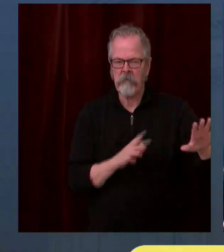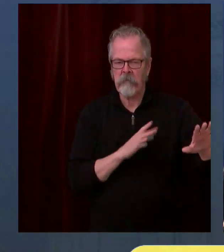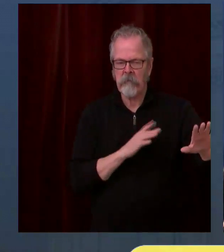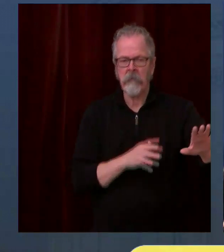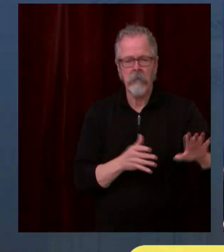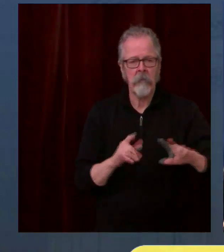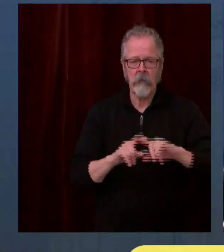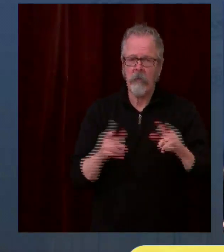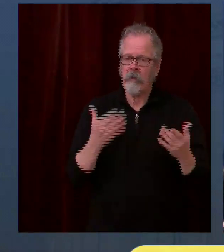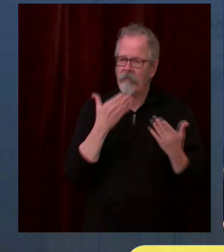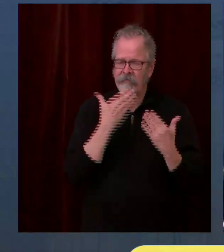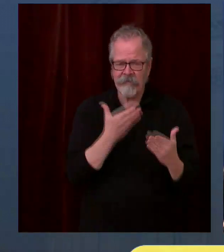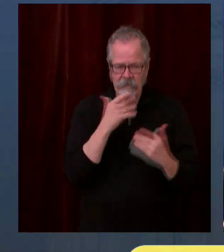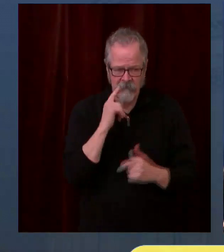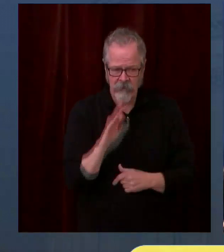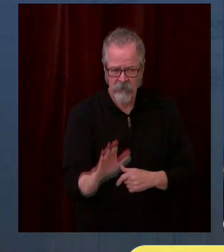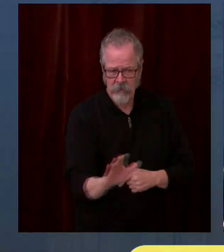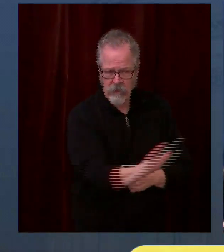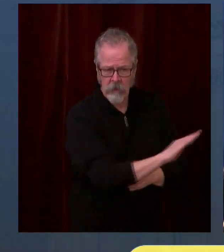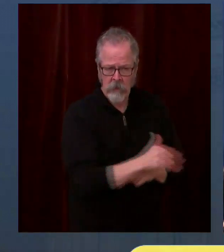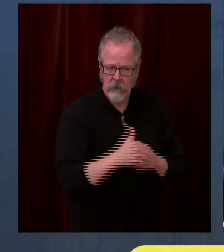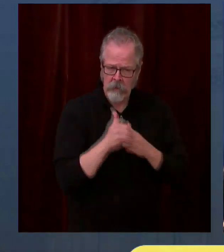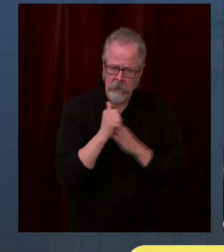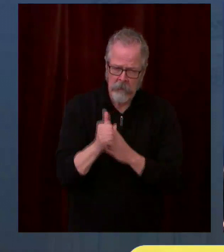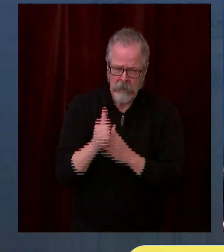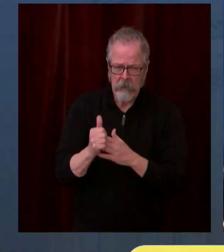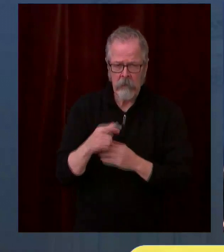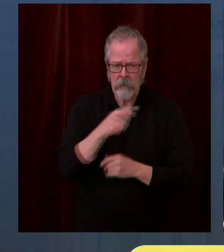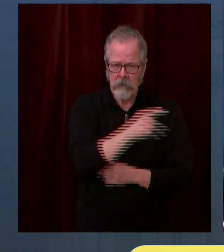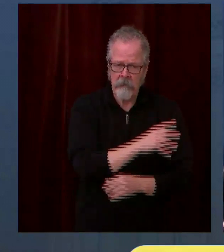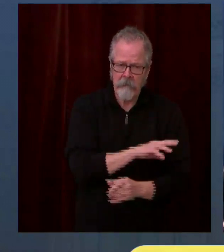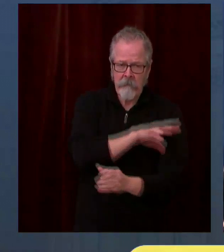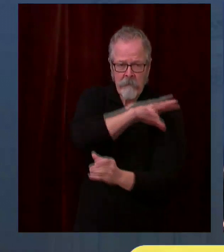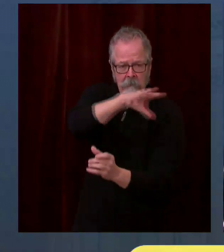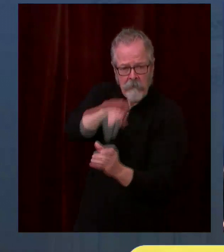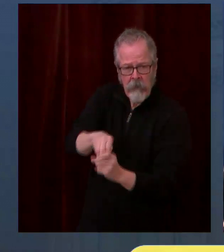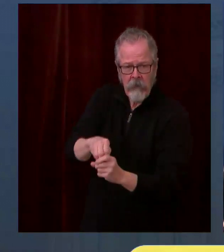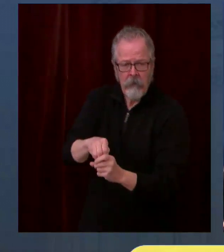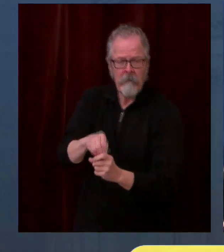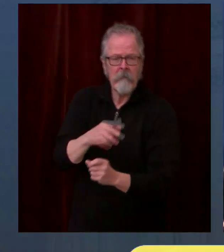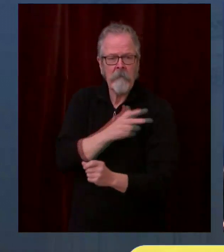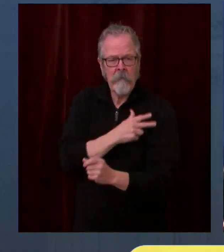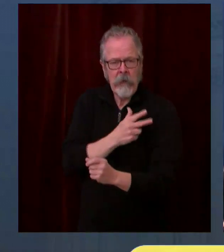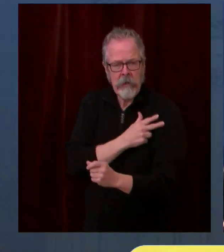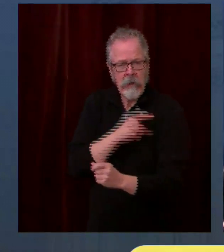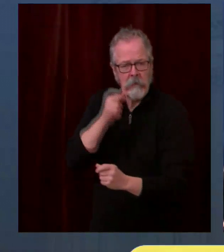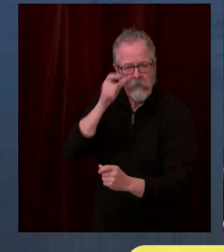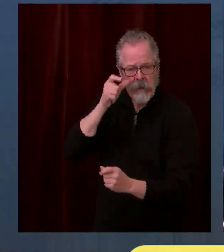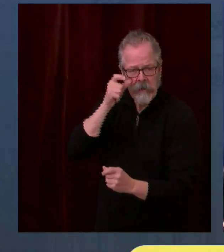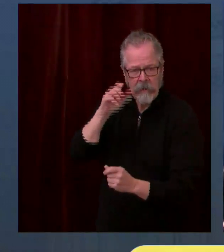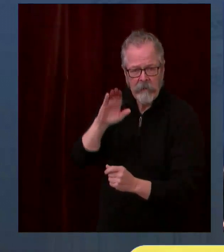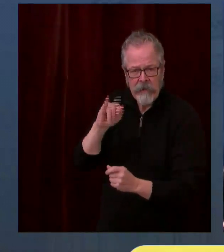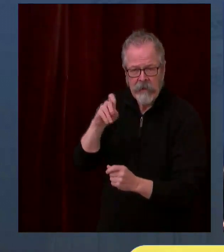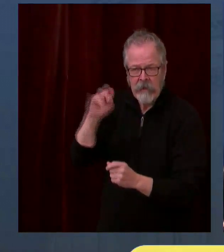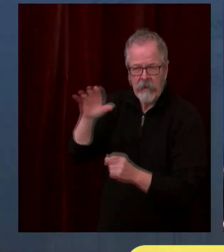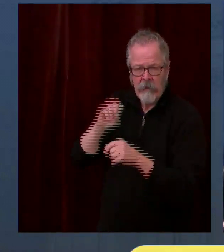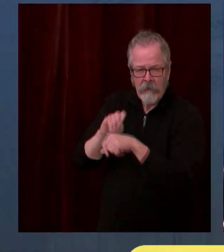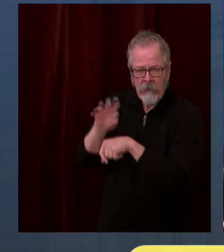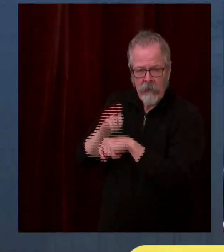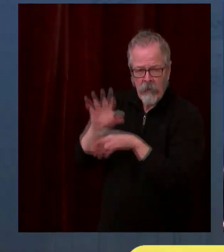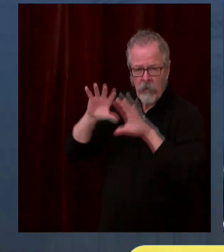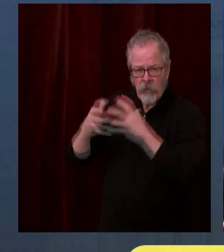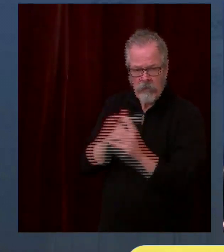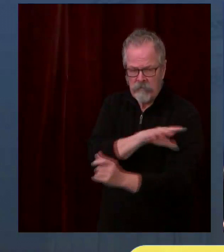Vaccine Advisory Group. Jane thanks for your leadership. When you get back on we'll get you up here. So first we'd like